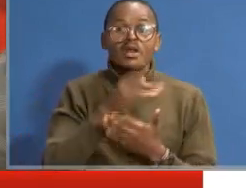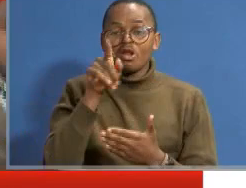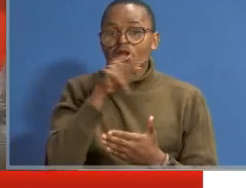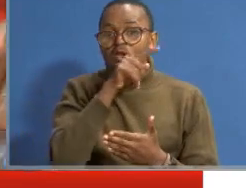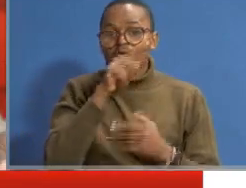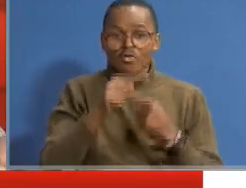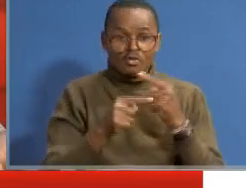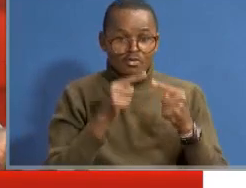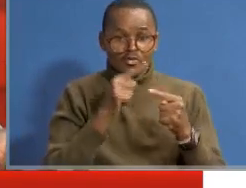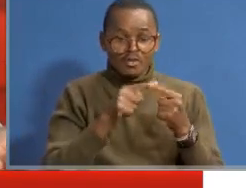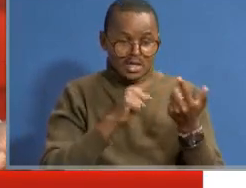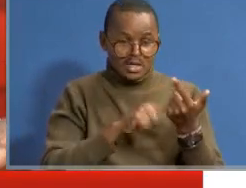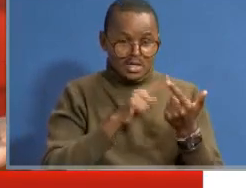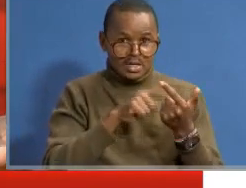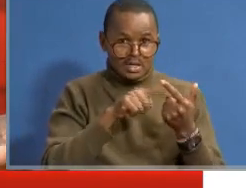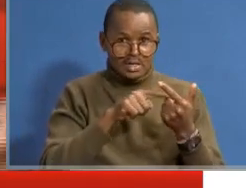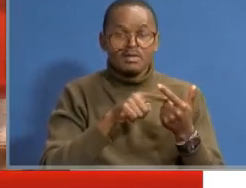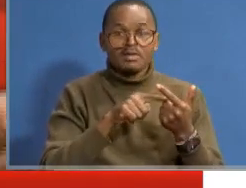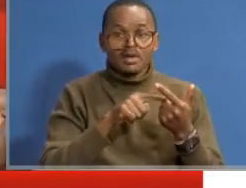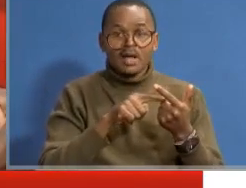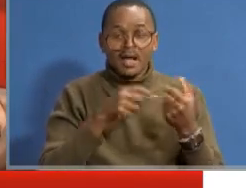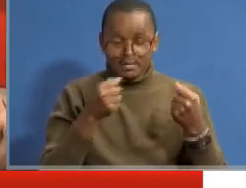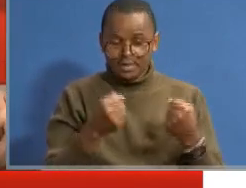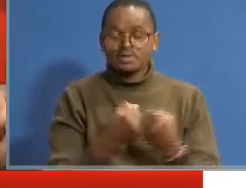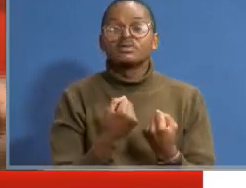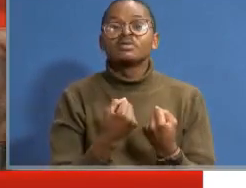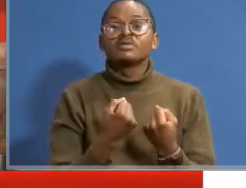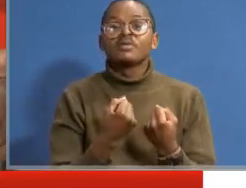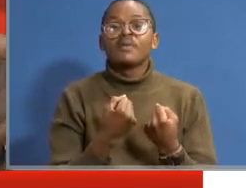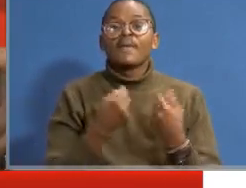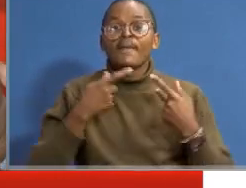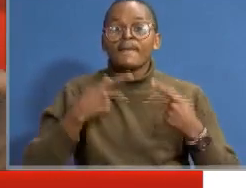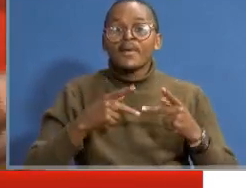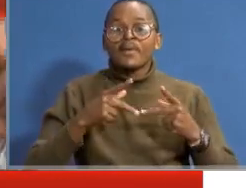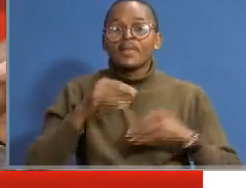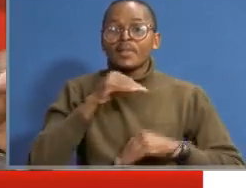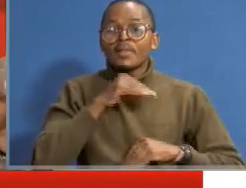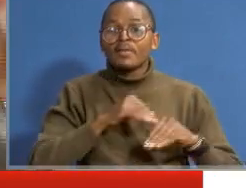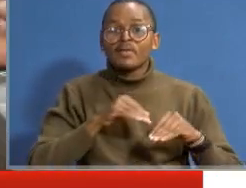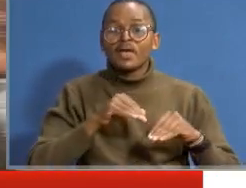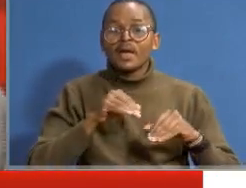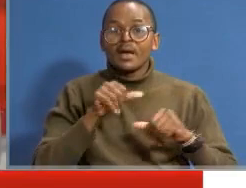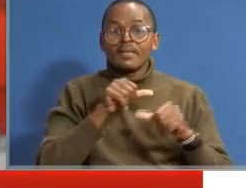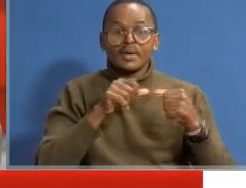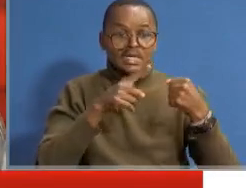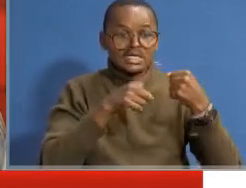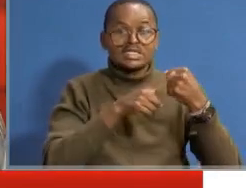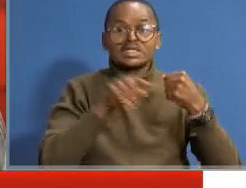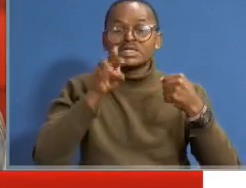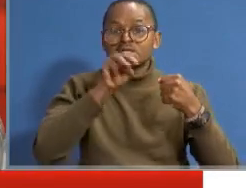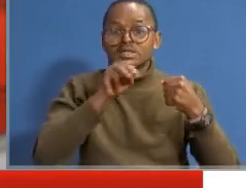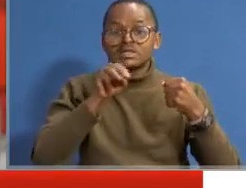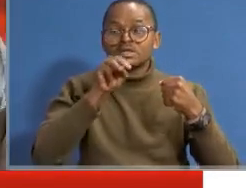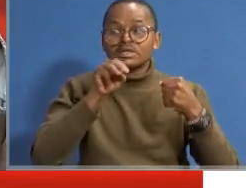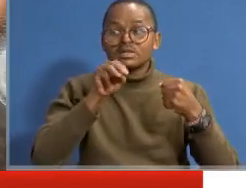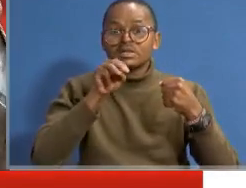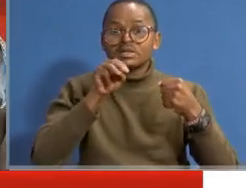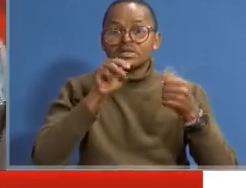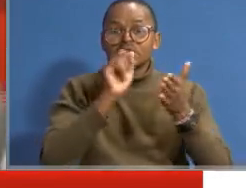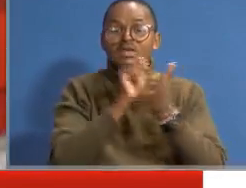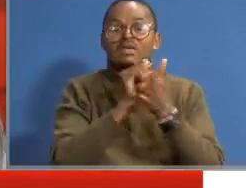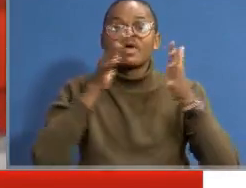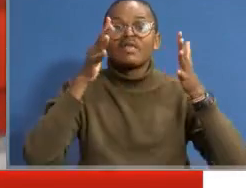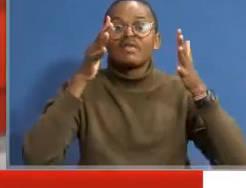when this censor happened. Persons with disability, we are about six million. That is the